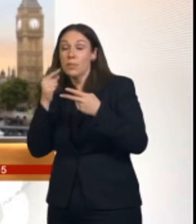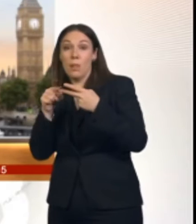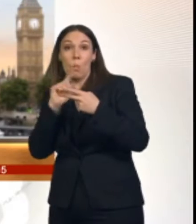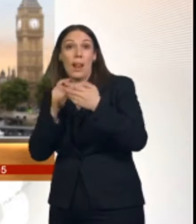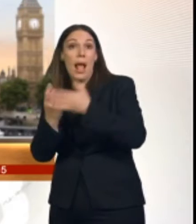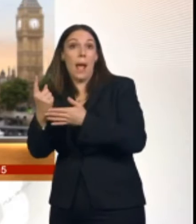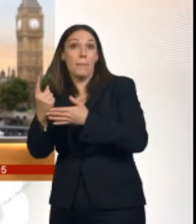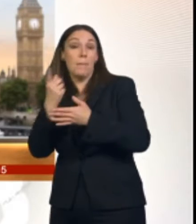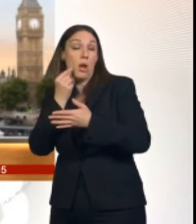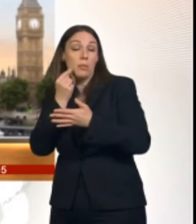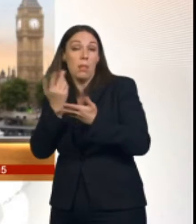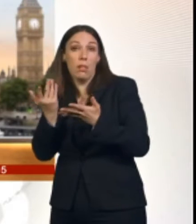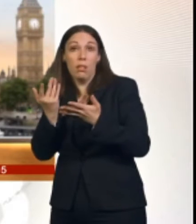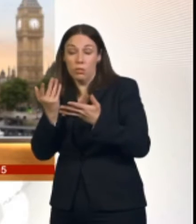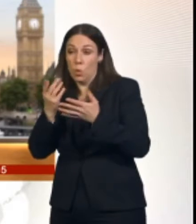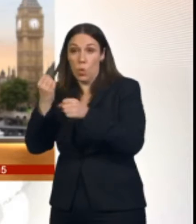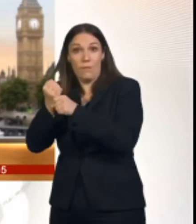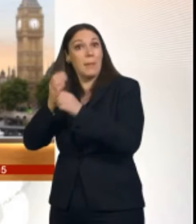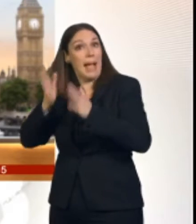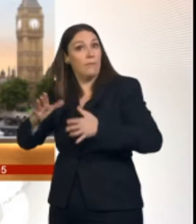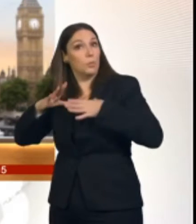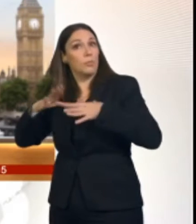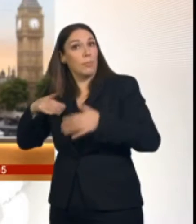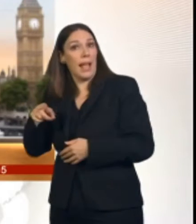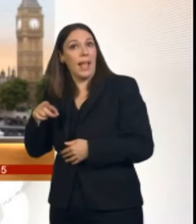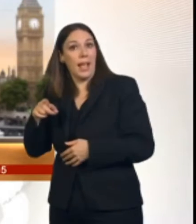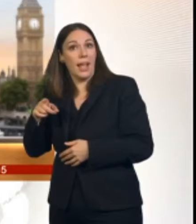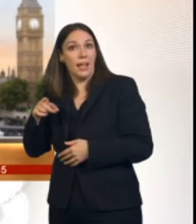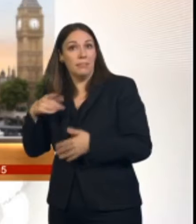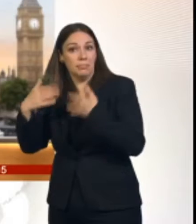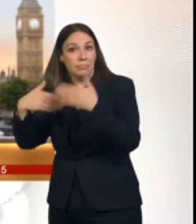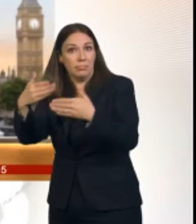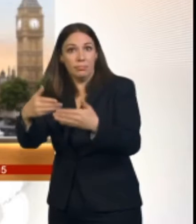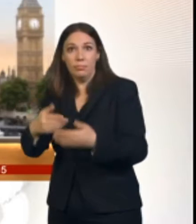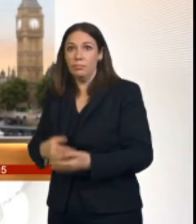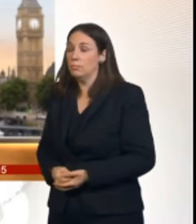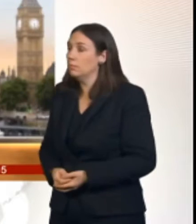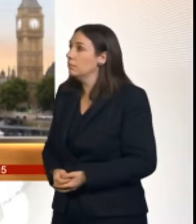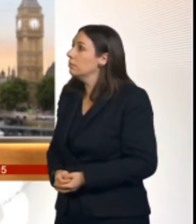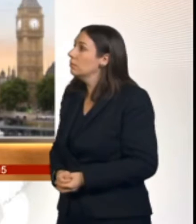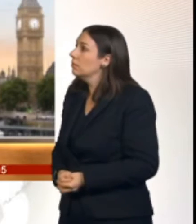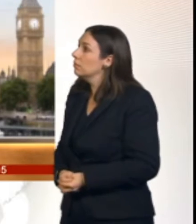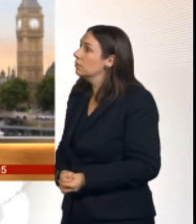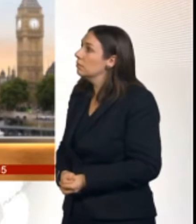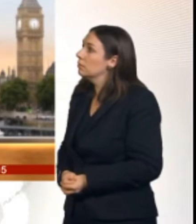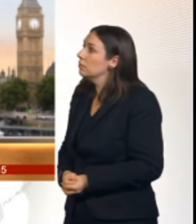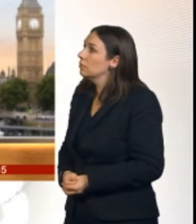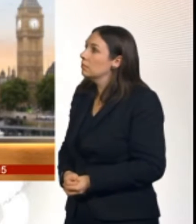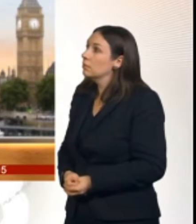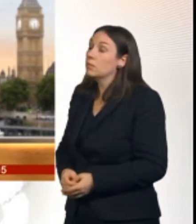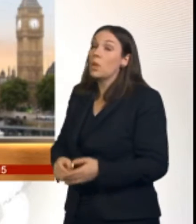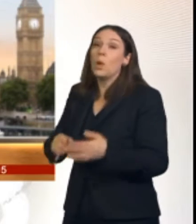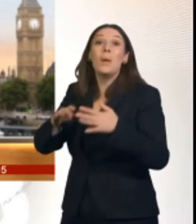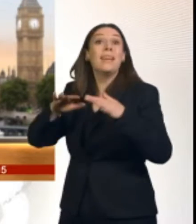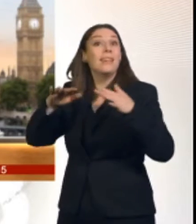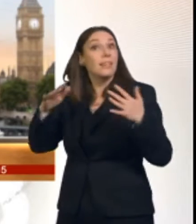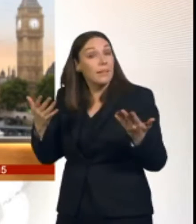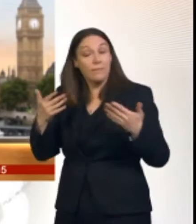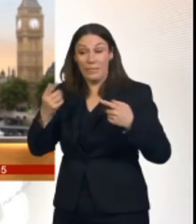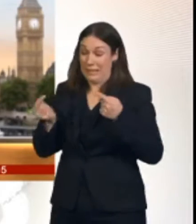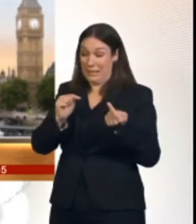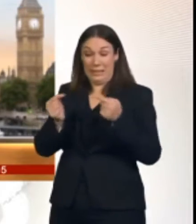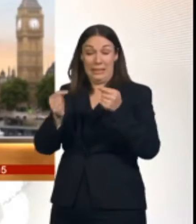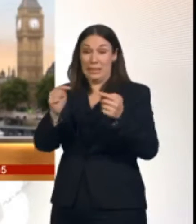And in that case, we know, for example, that there will be significant delays at the channel ports because